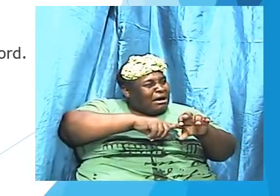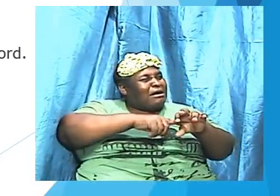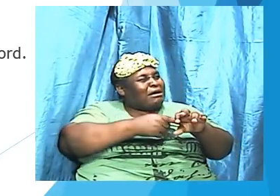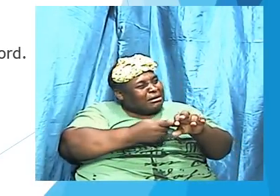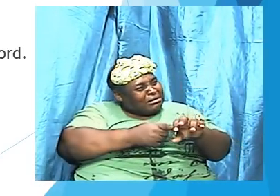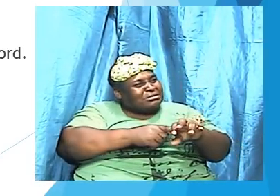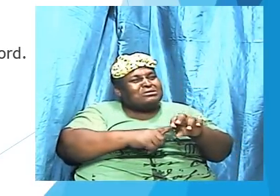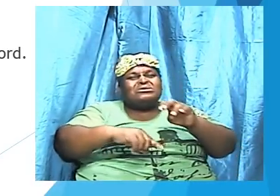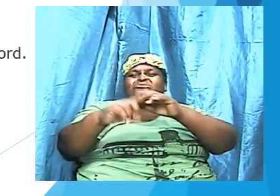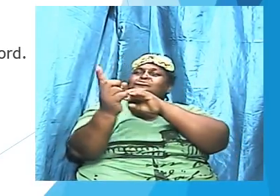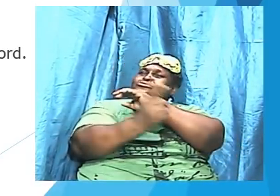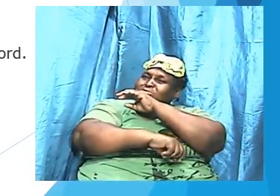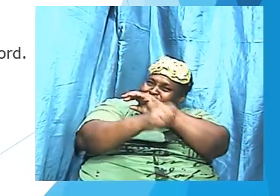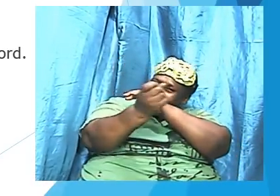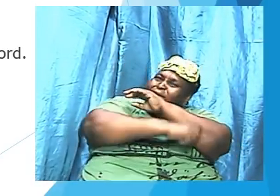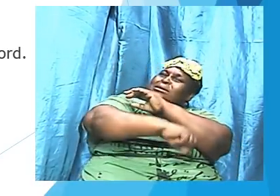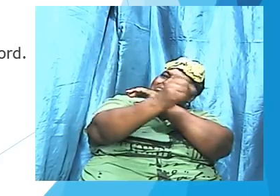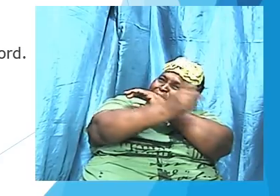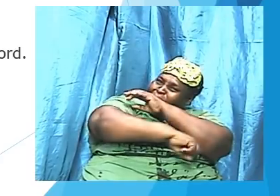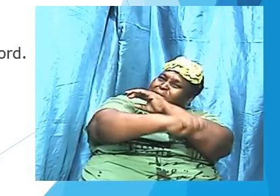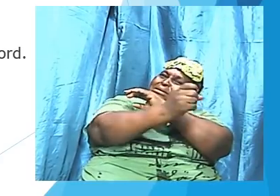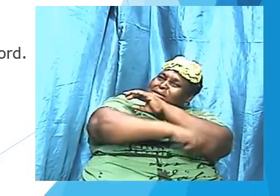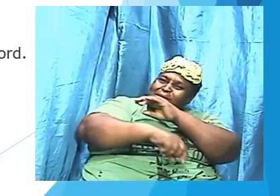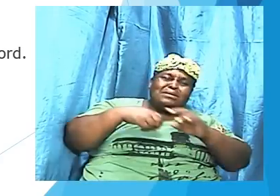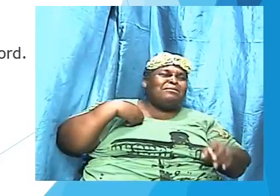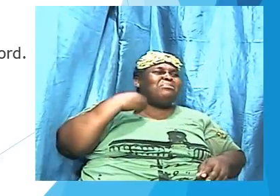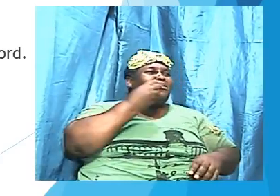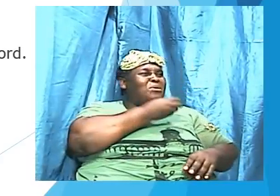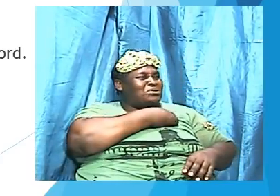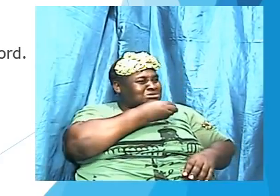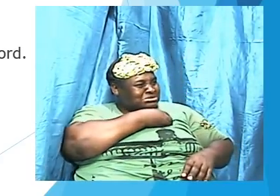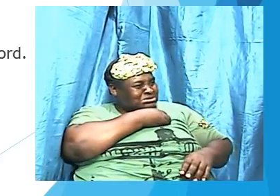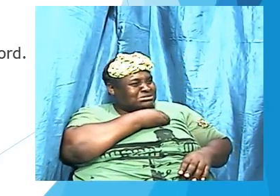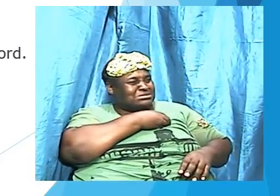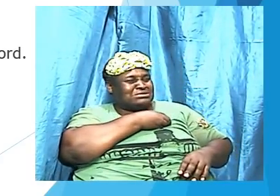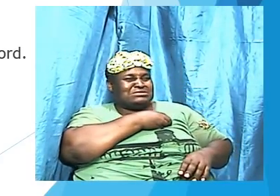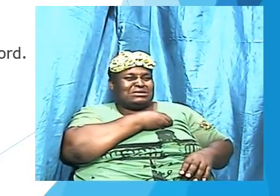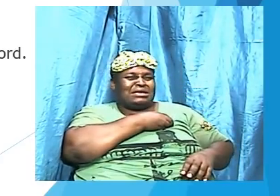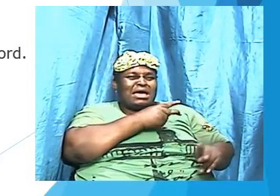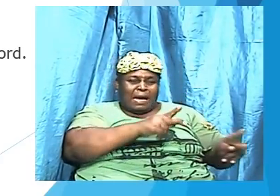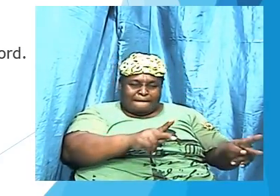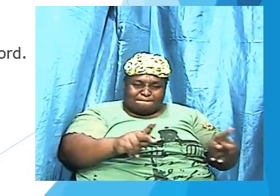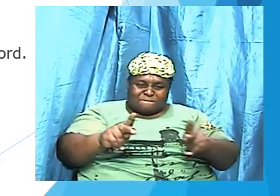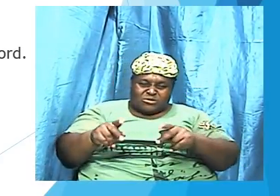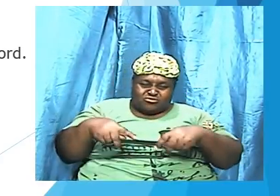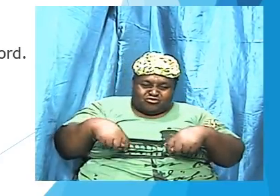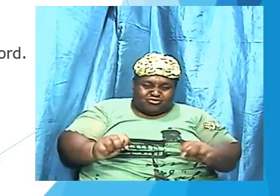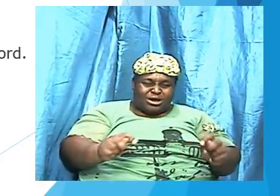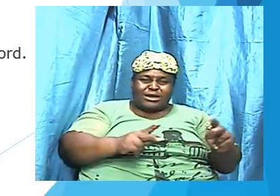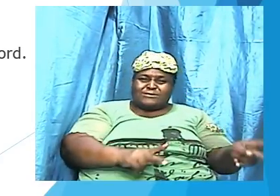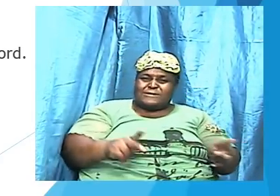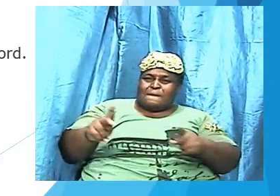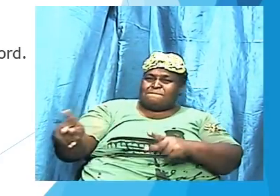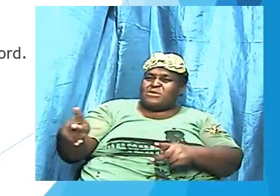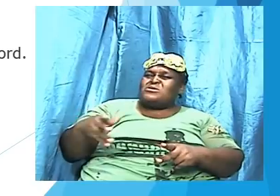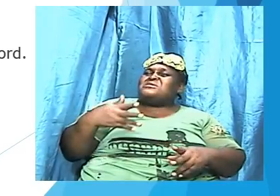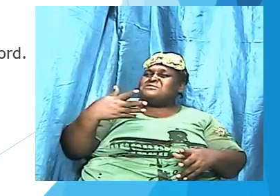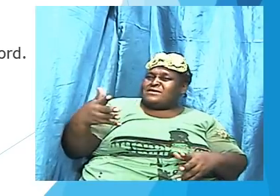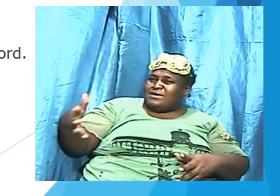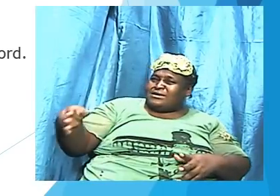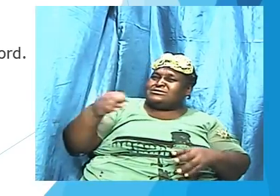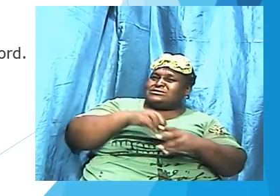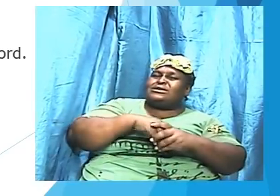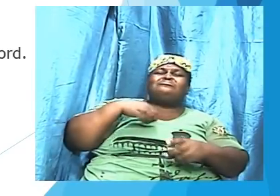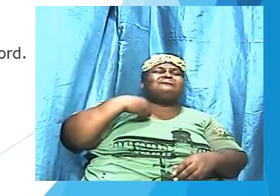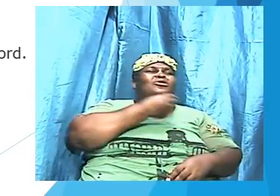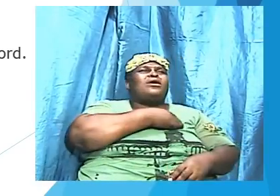the mind and start to push to inject things into our lives, into our